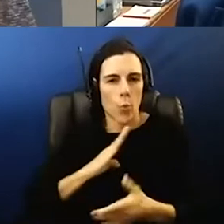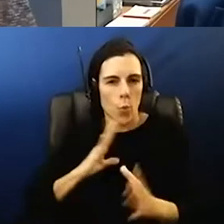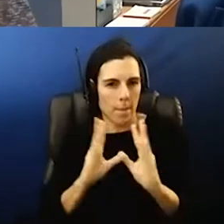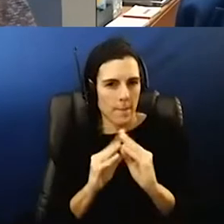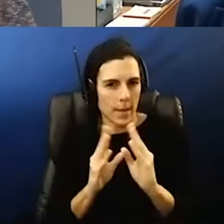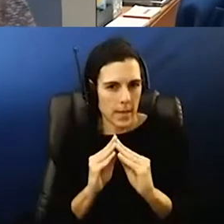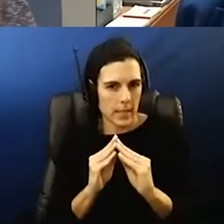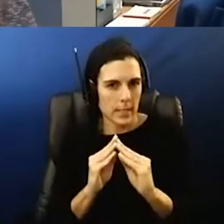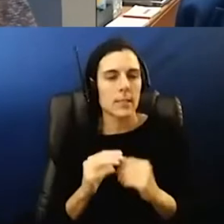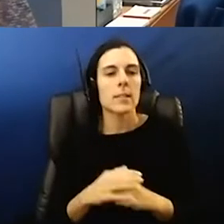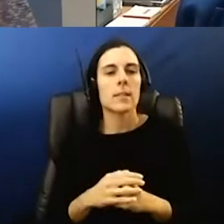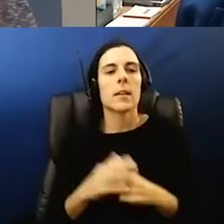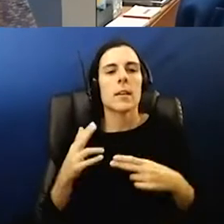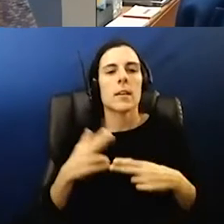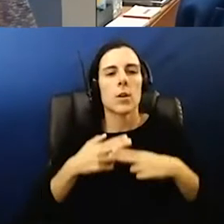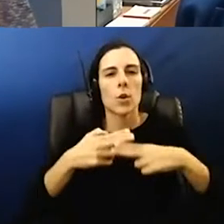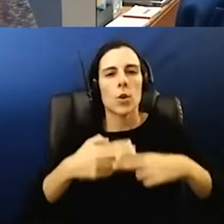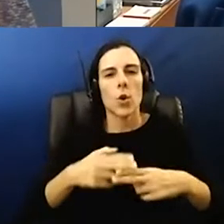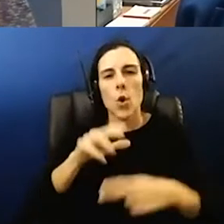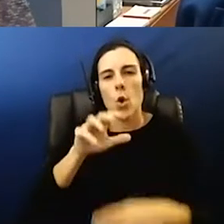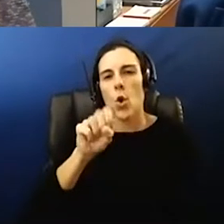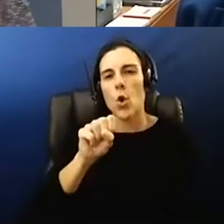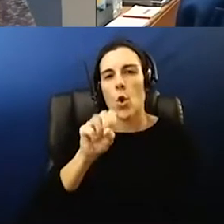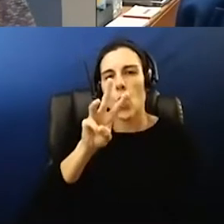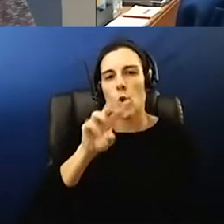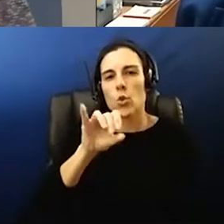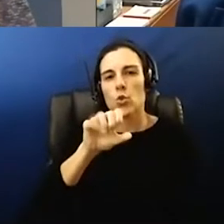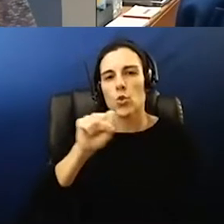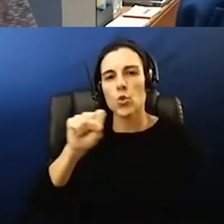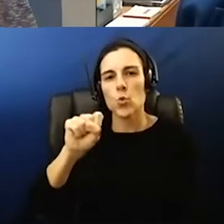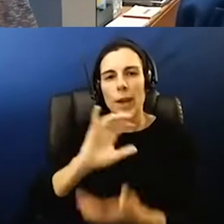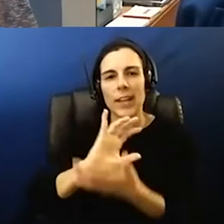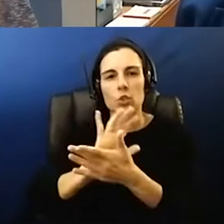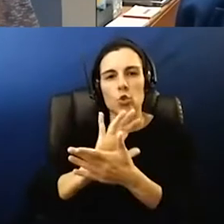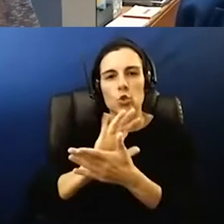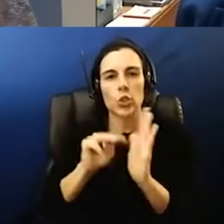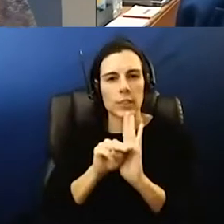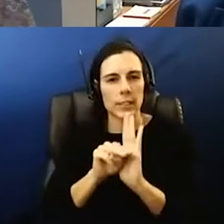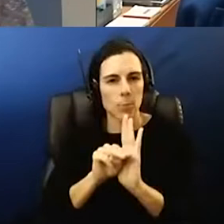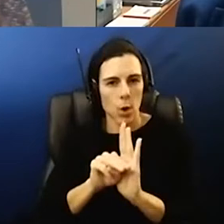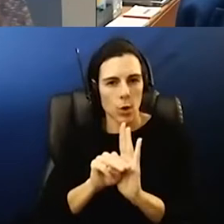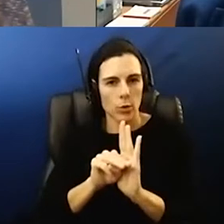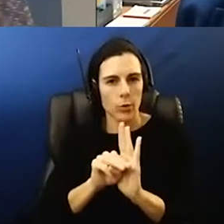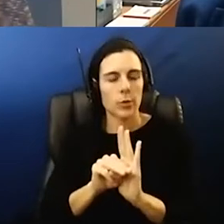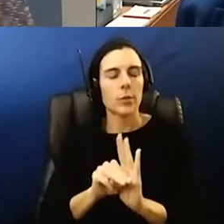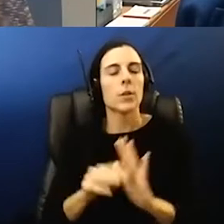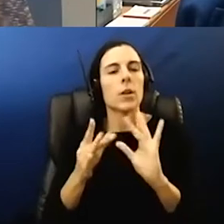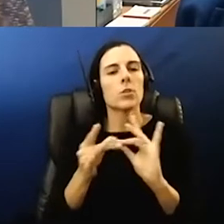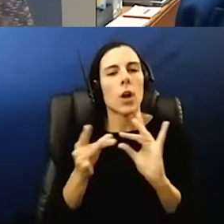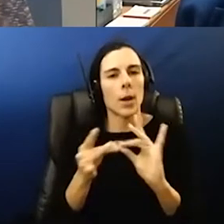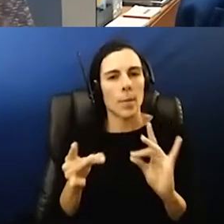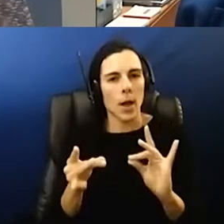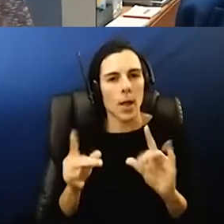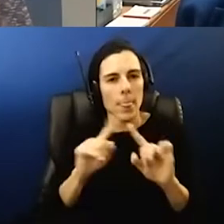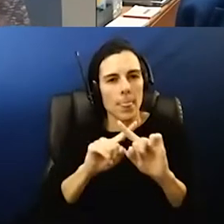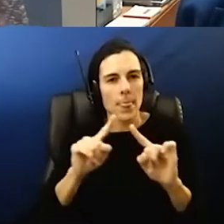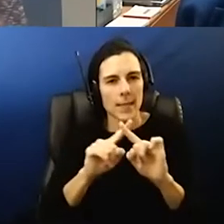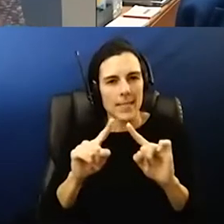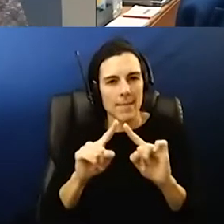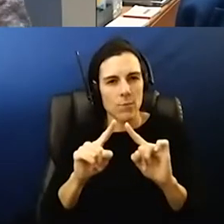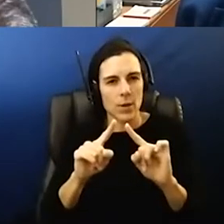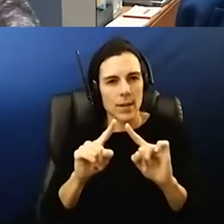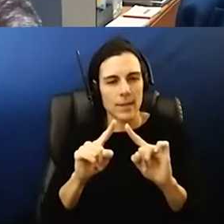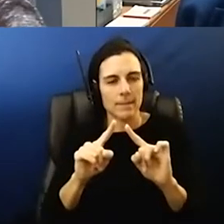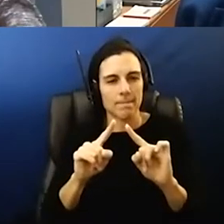which is something called the swiss cheese model and it is referring to all the layers that are put in